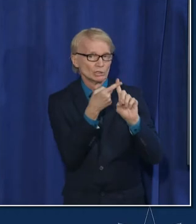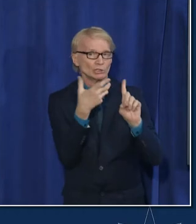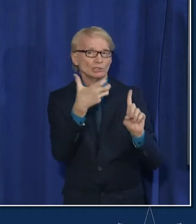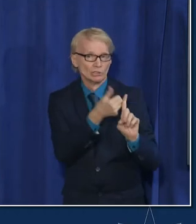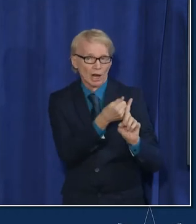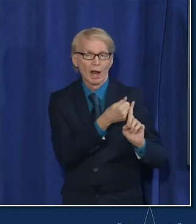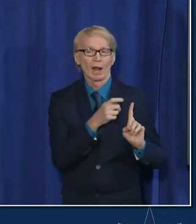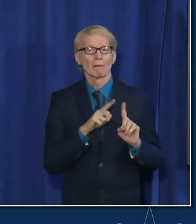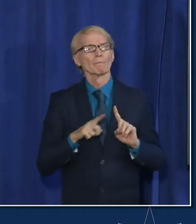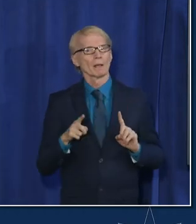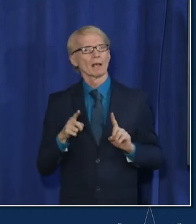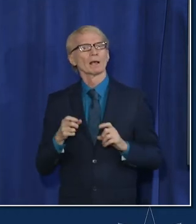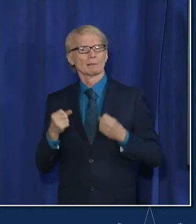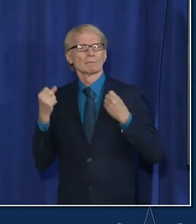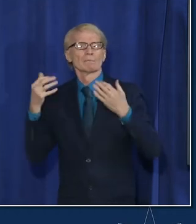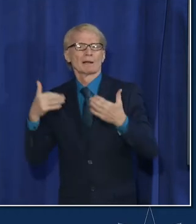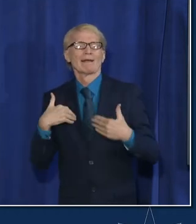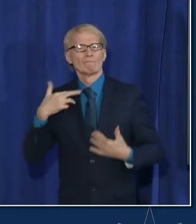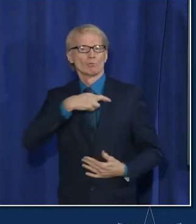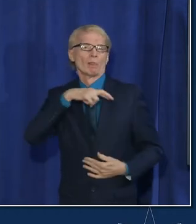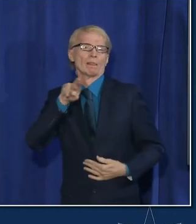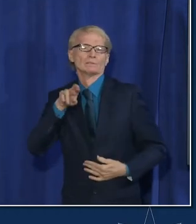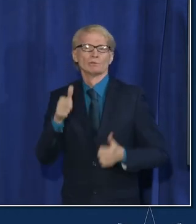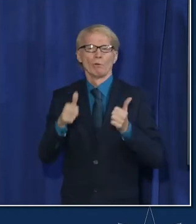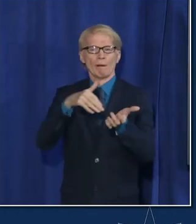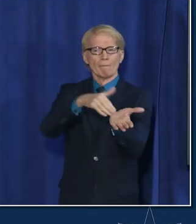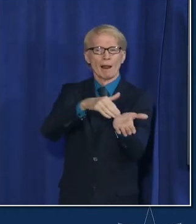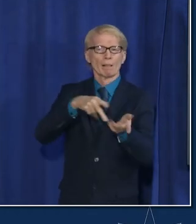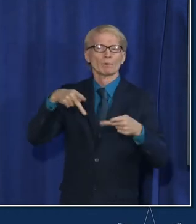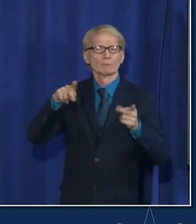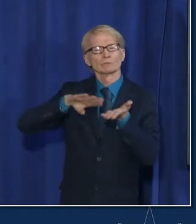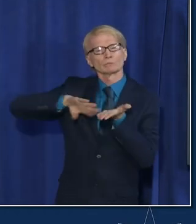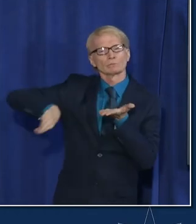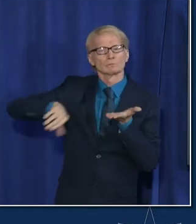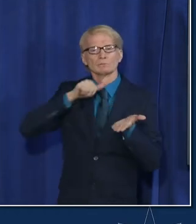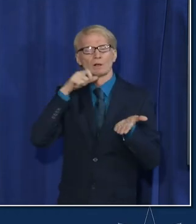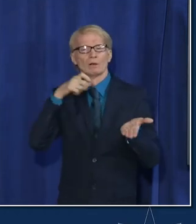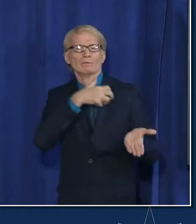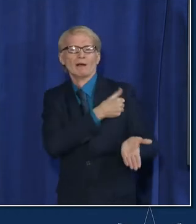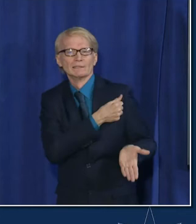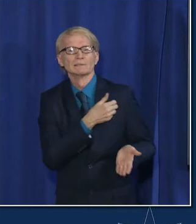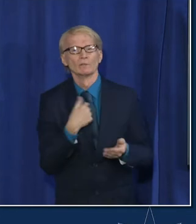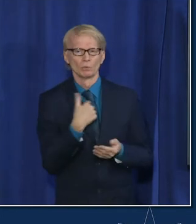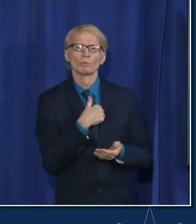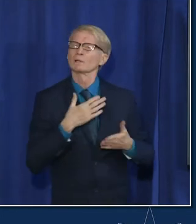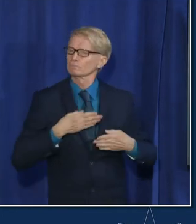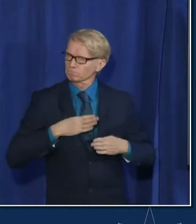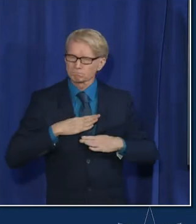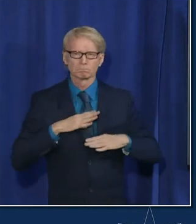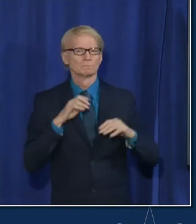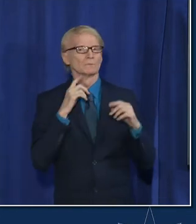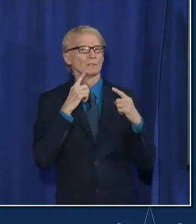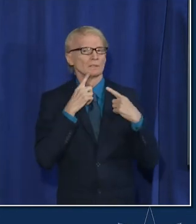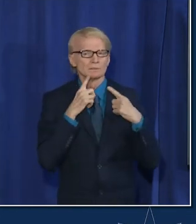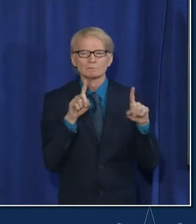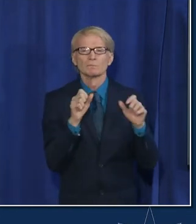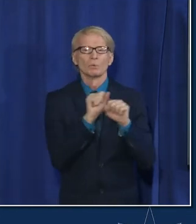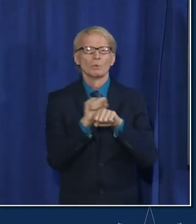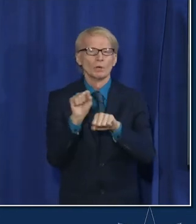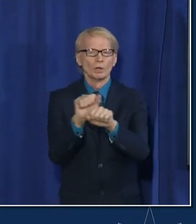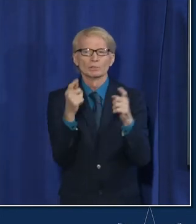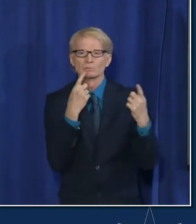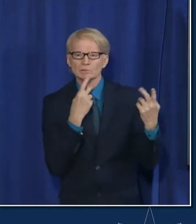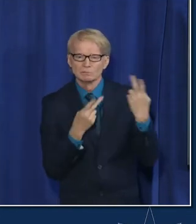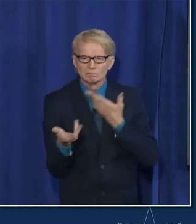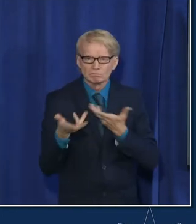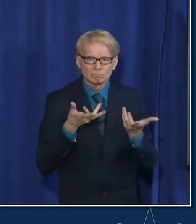received medical and religious waivers so we're we're still very happy about where we're at with staff we're going to continue to work with our staff that are not received vaccine